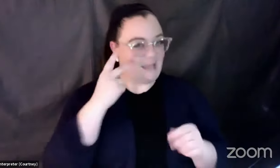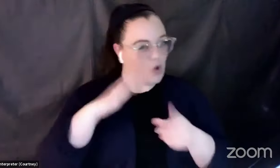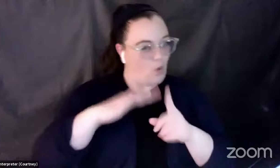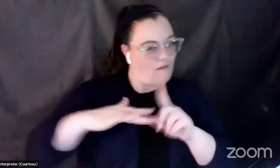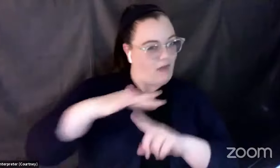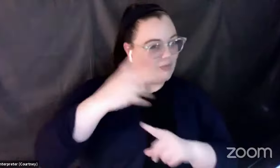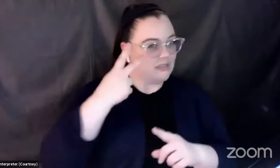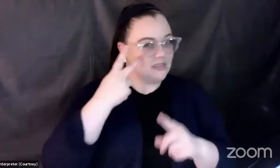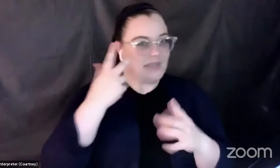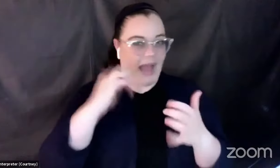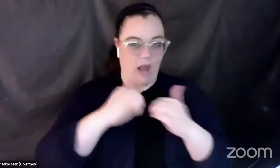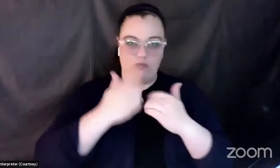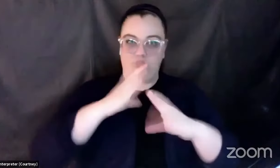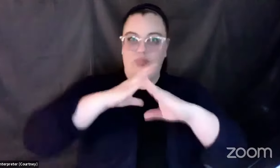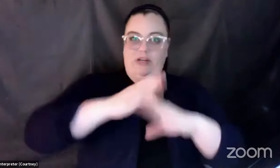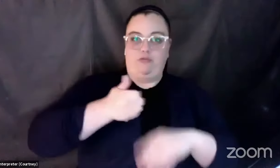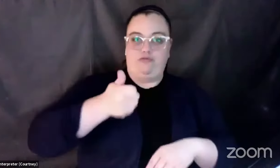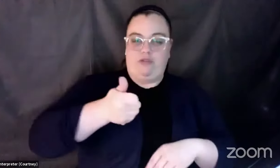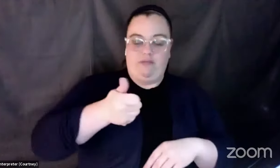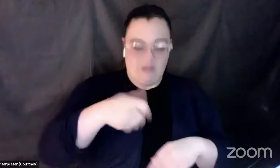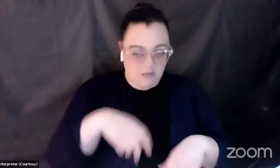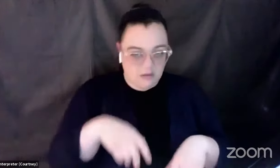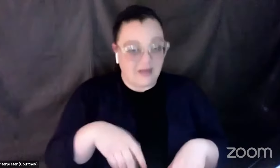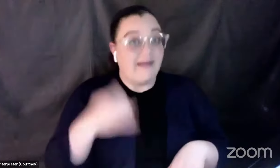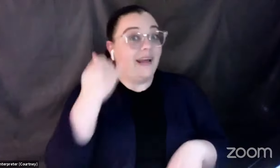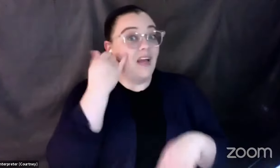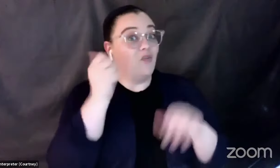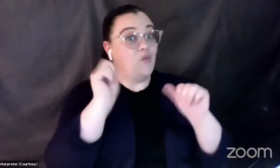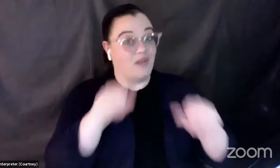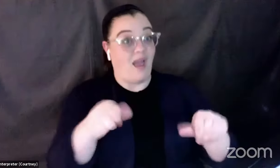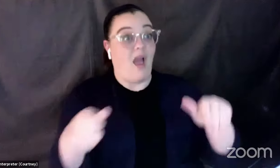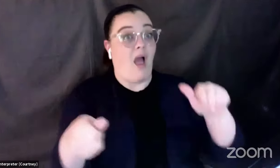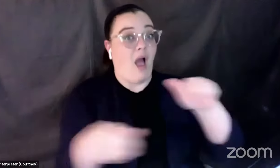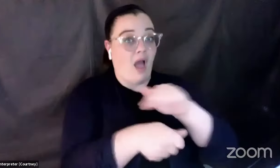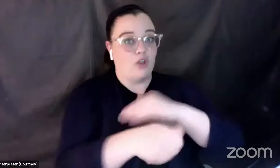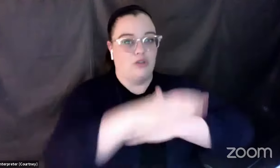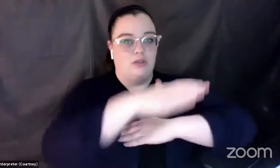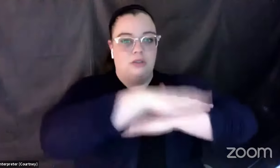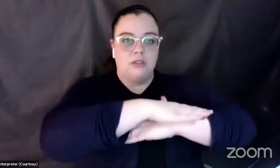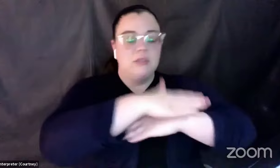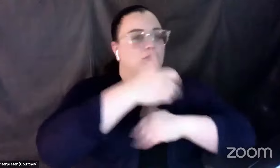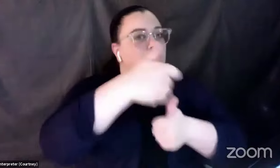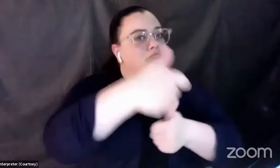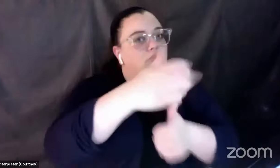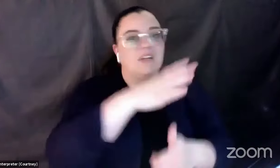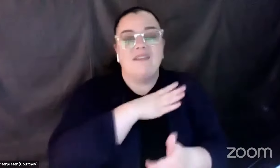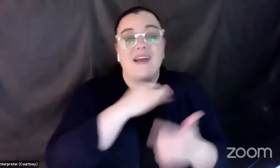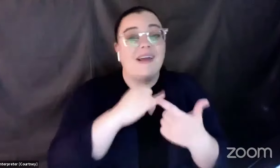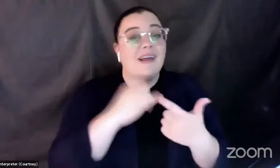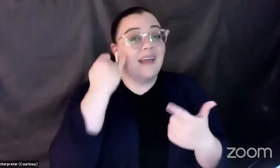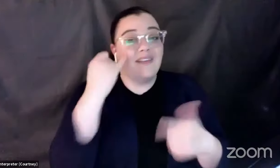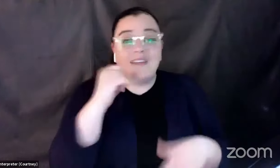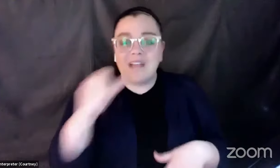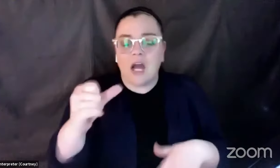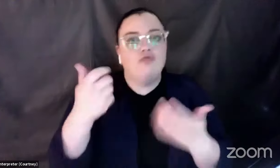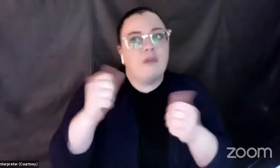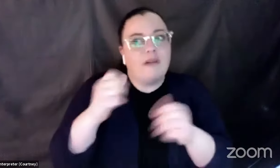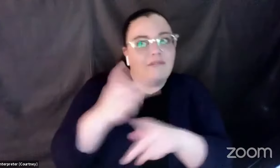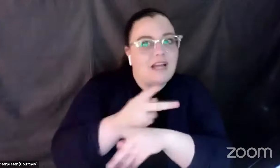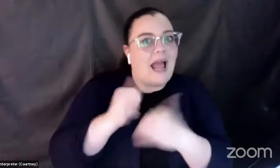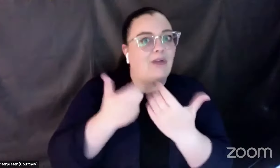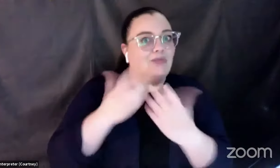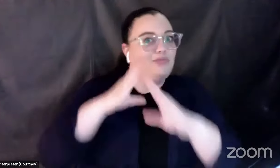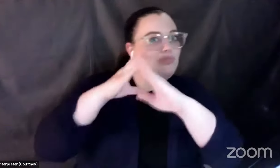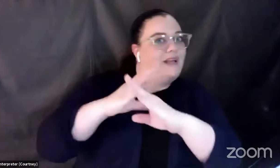yourself small and get under something if you can. And it might sound like, oh, but what if that heavy thing